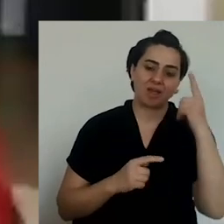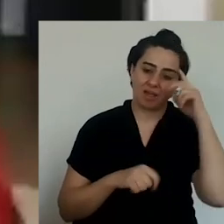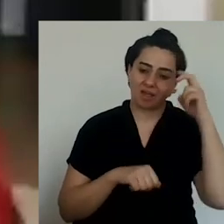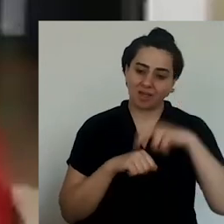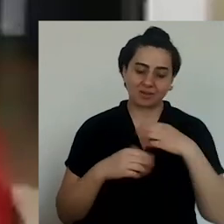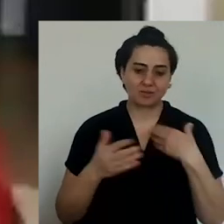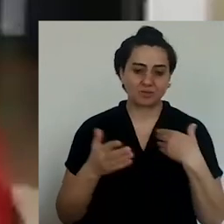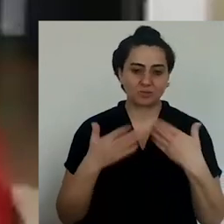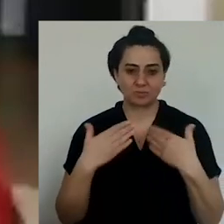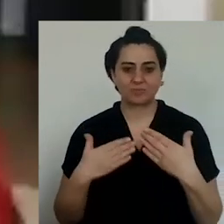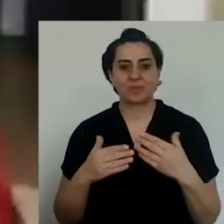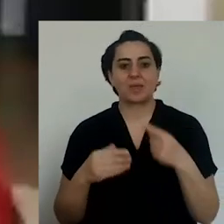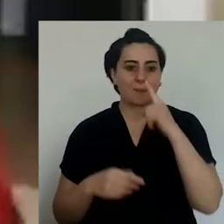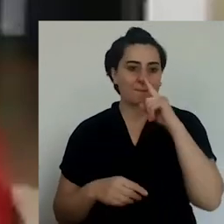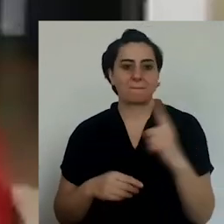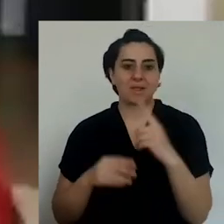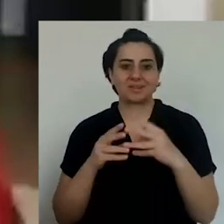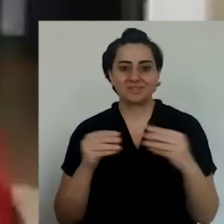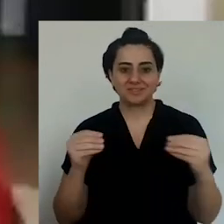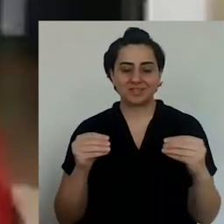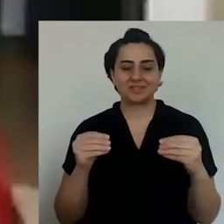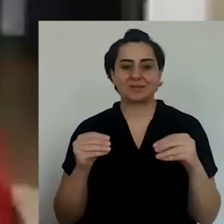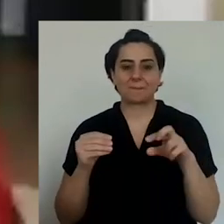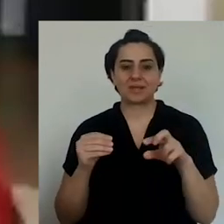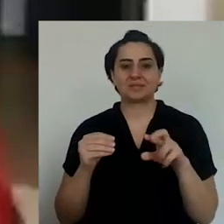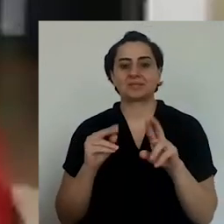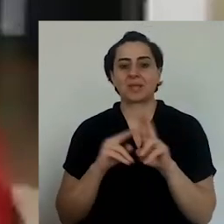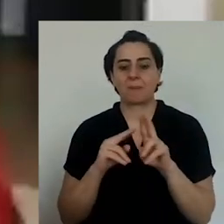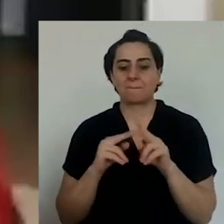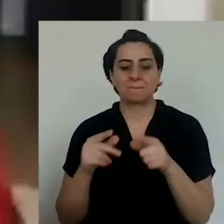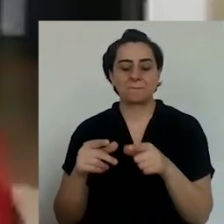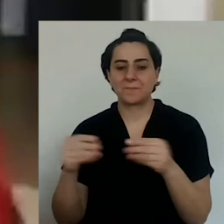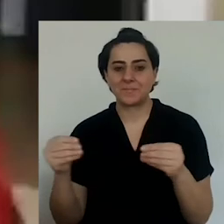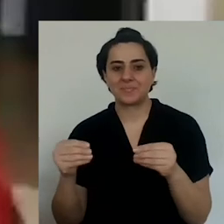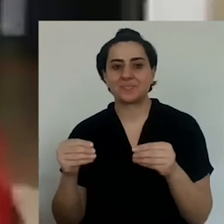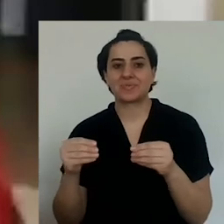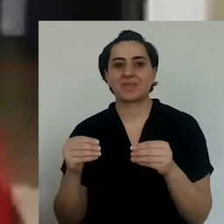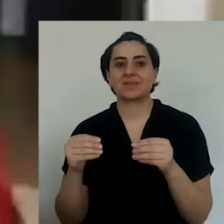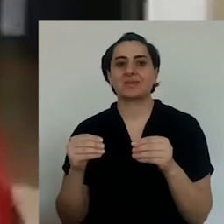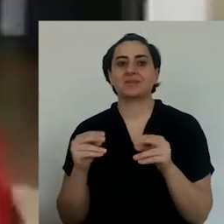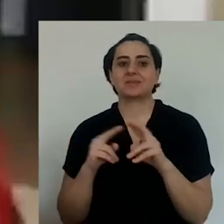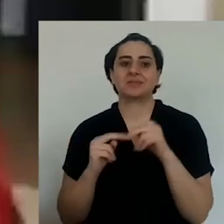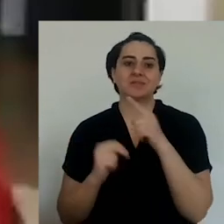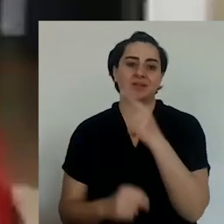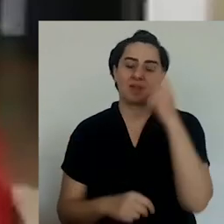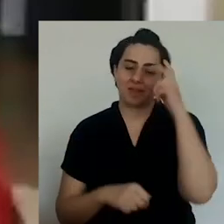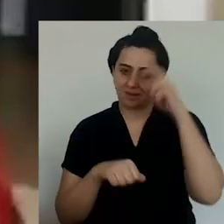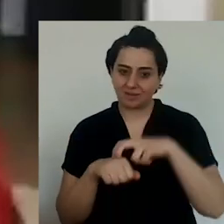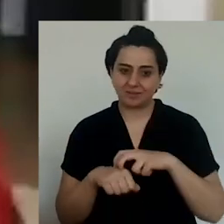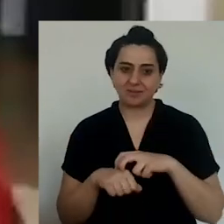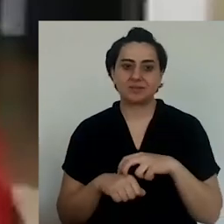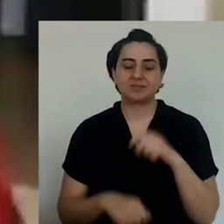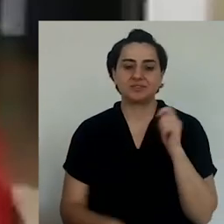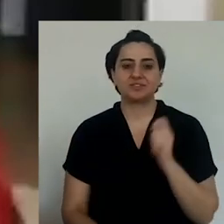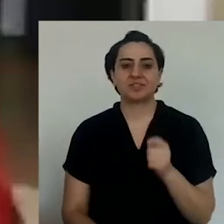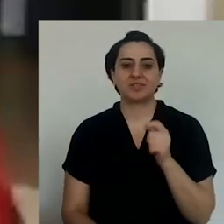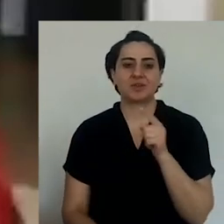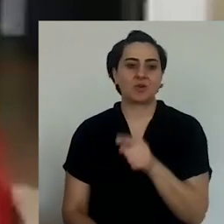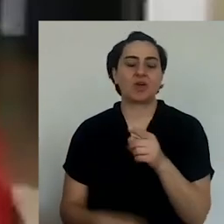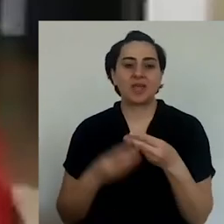Arda Shea would like it, Topik. Patlican Kebab